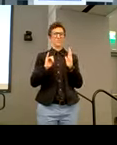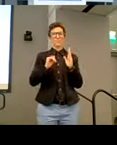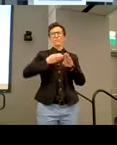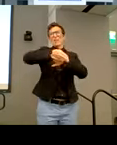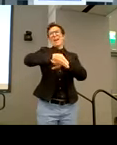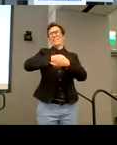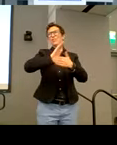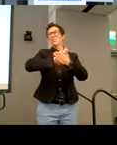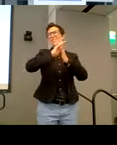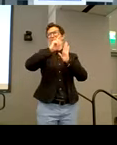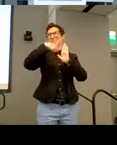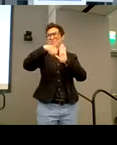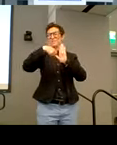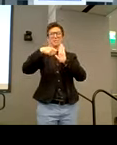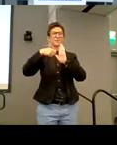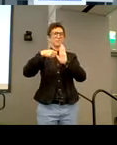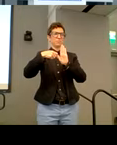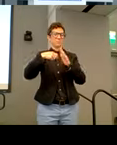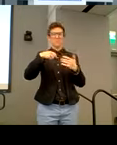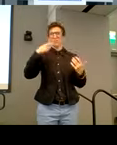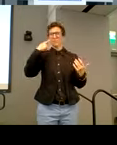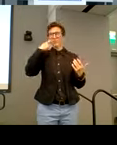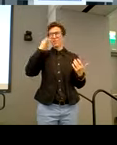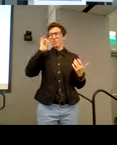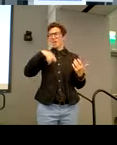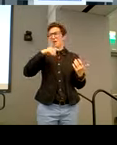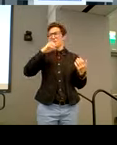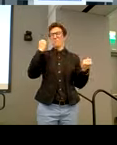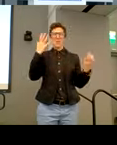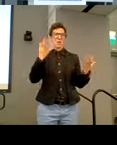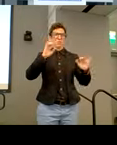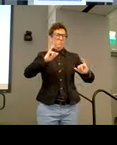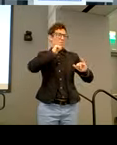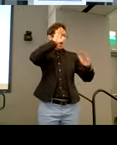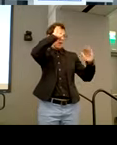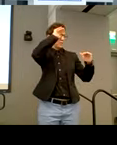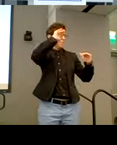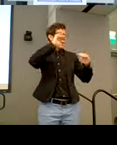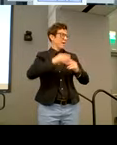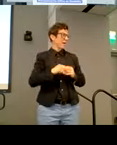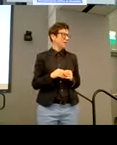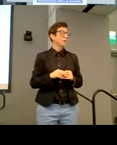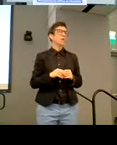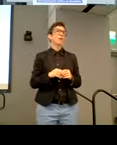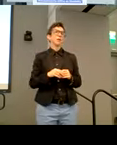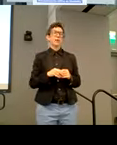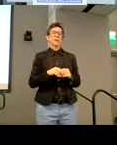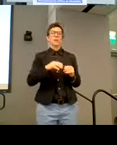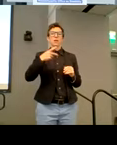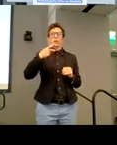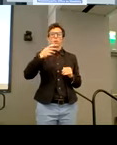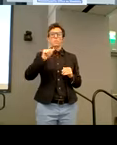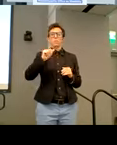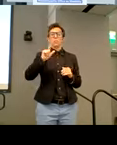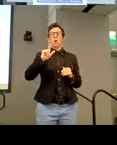was filmed. Um, surprising, I believe, to many people. Um, and he's going to